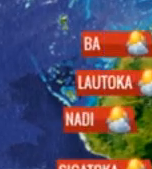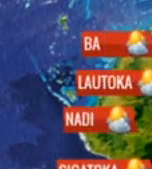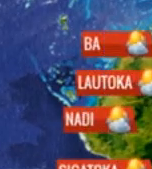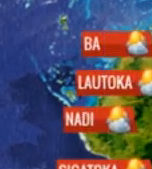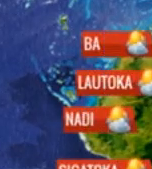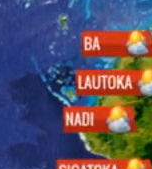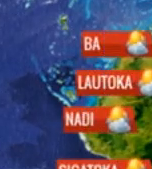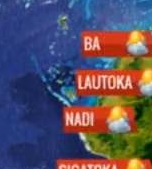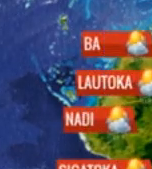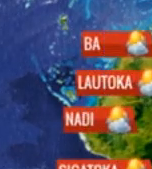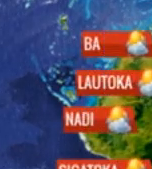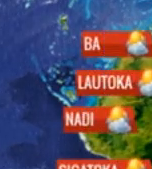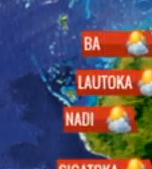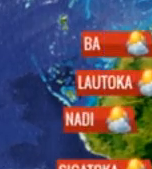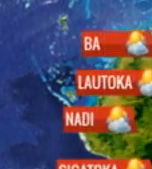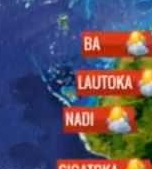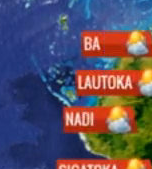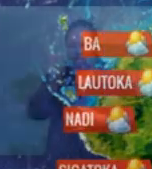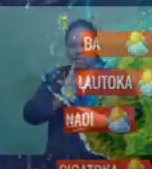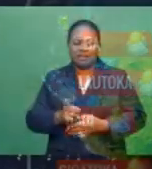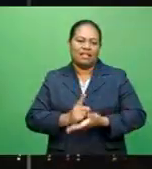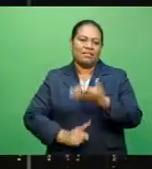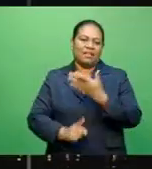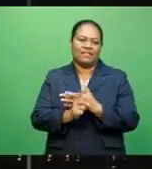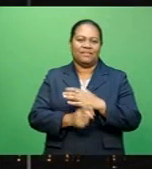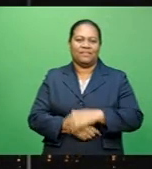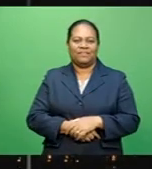showers and a chance of thunderstorms.